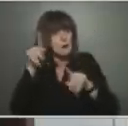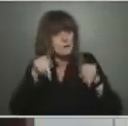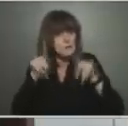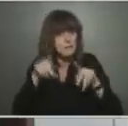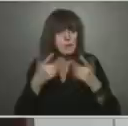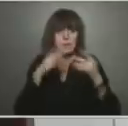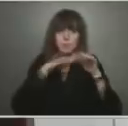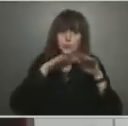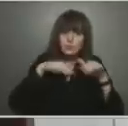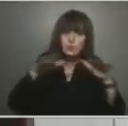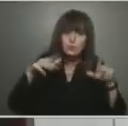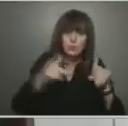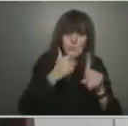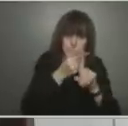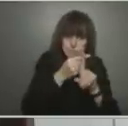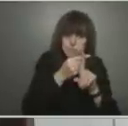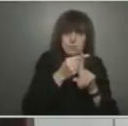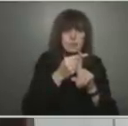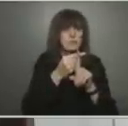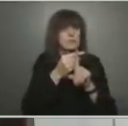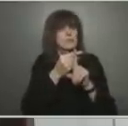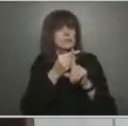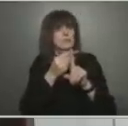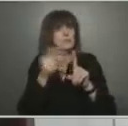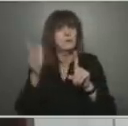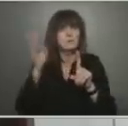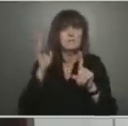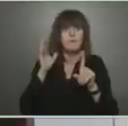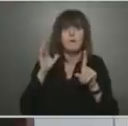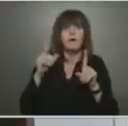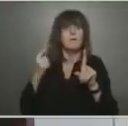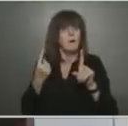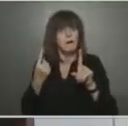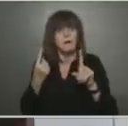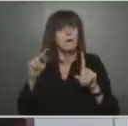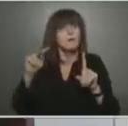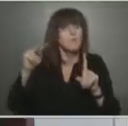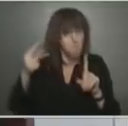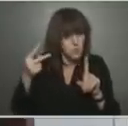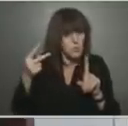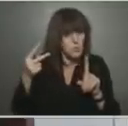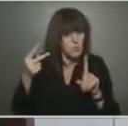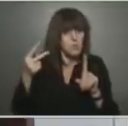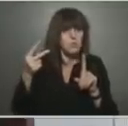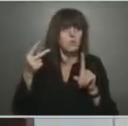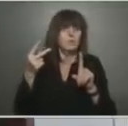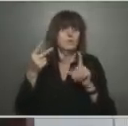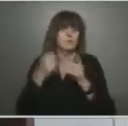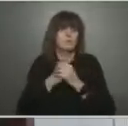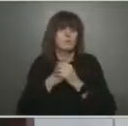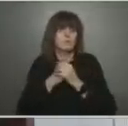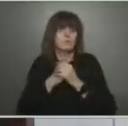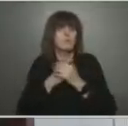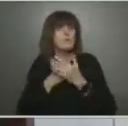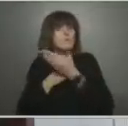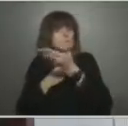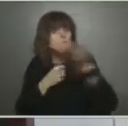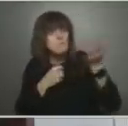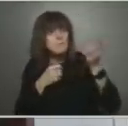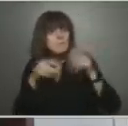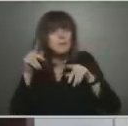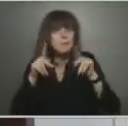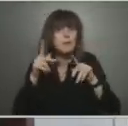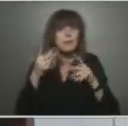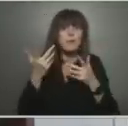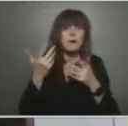their first and now their second doses, 5 to 11 years of age. And now for those that are unvaccinated or immunocompromised and get